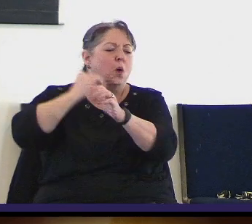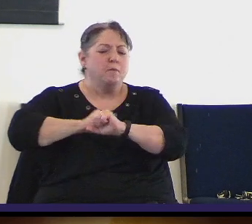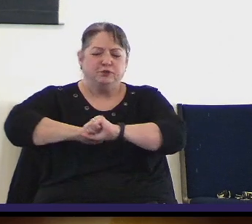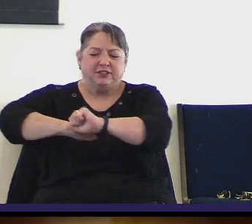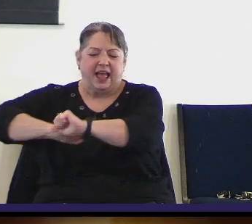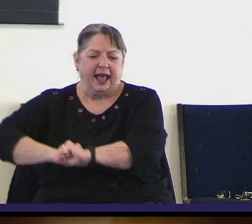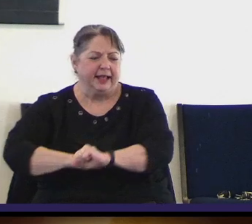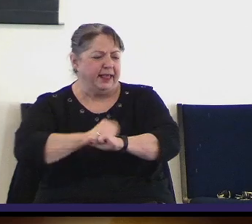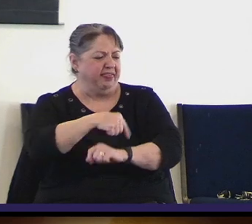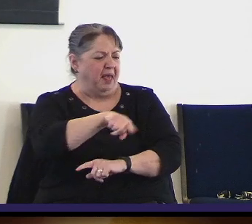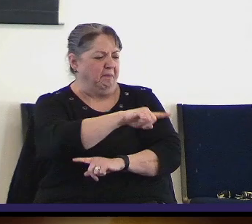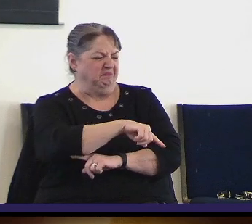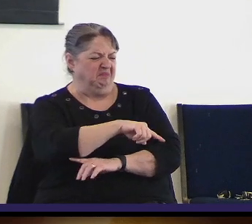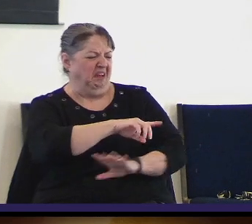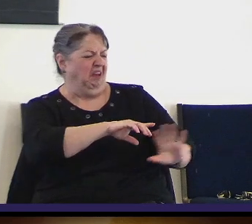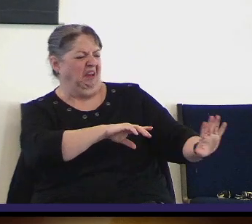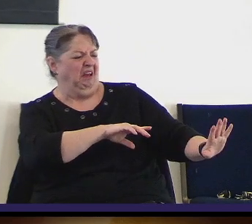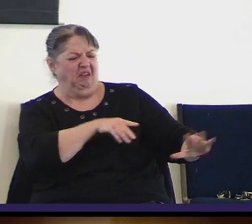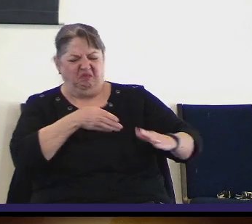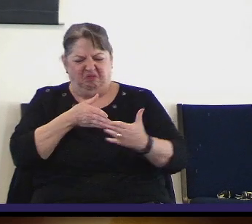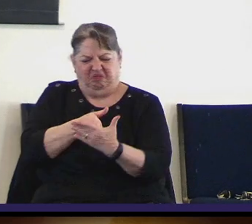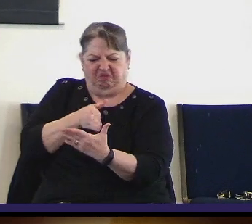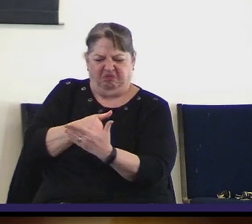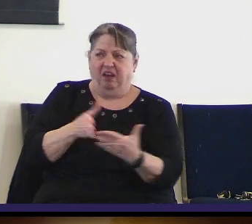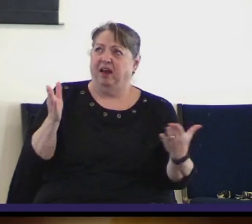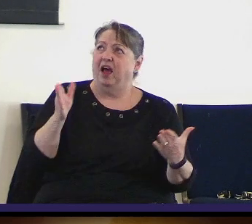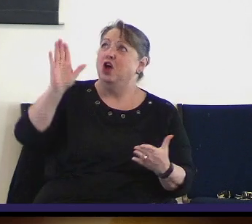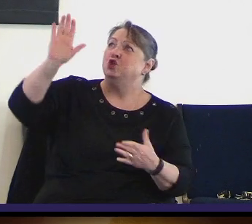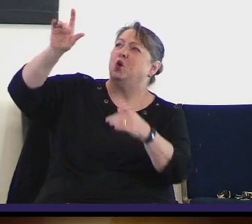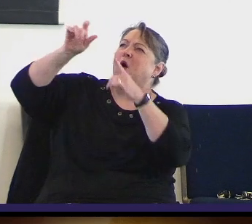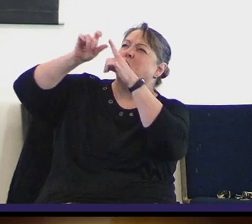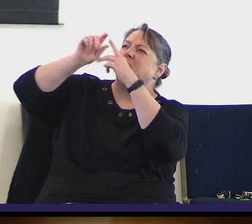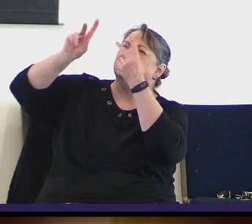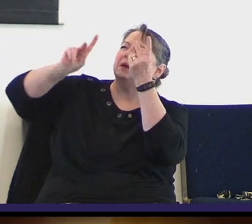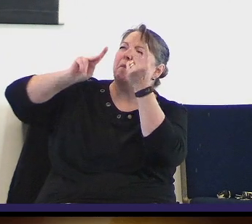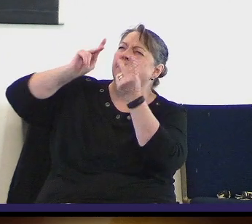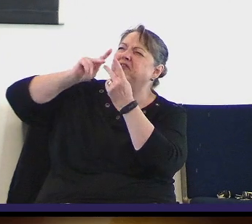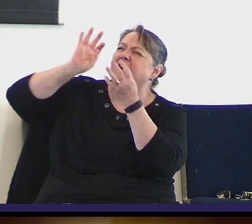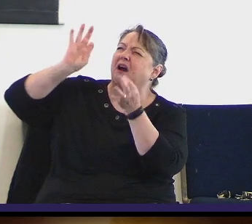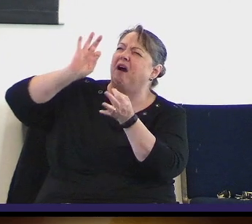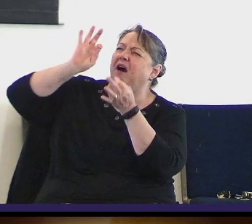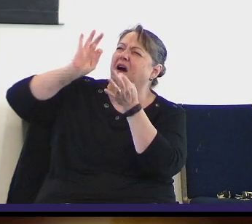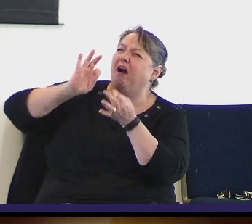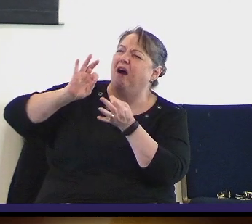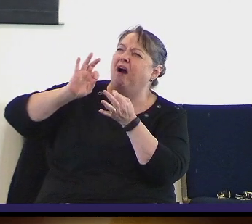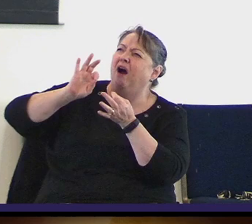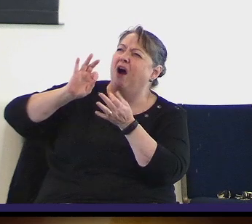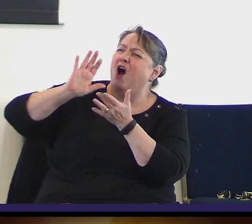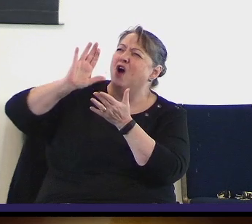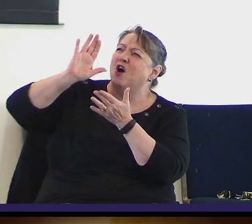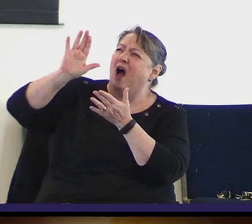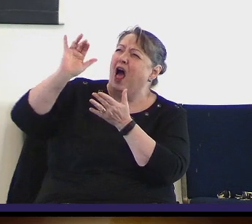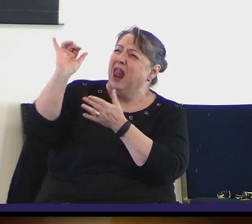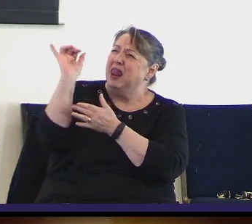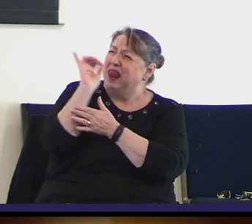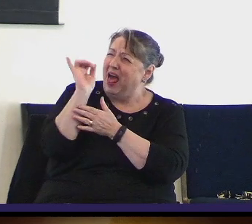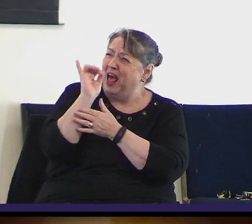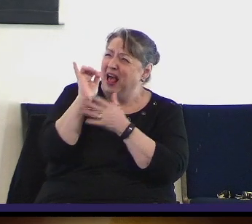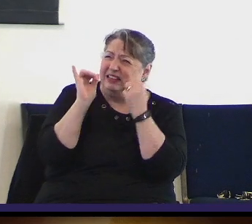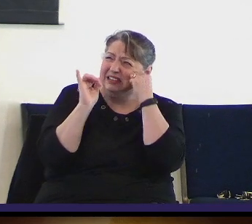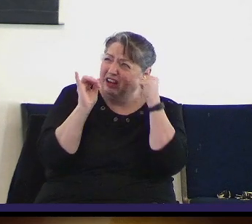who malign them. And the words of the Lord are flawless, like silver refined on a furnace of clay, purified seven times.